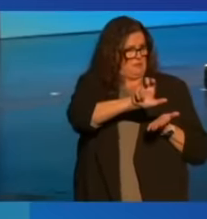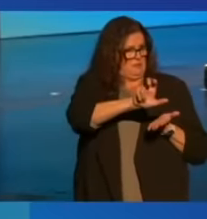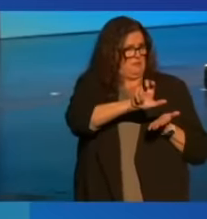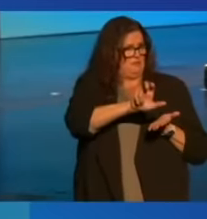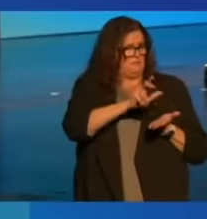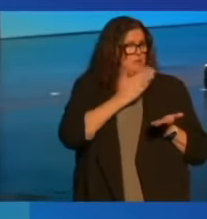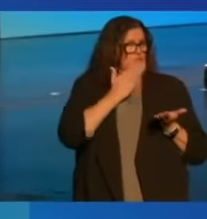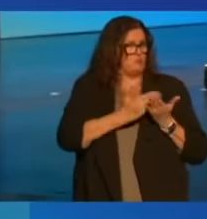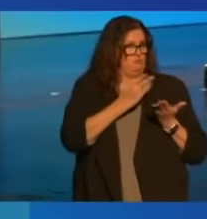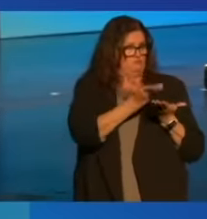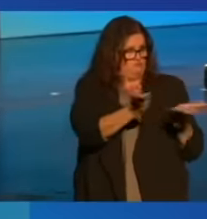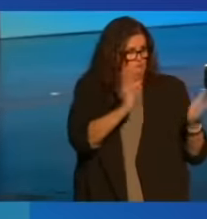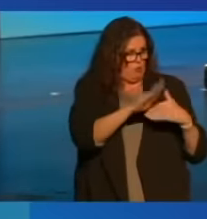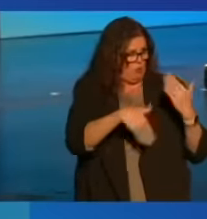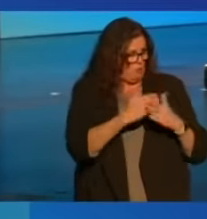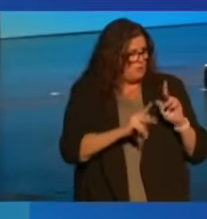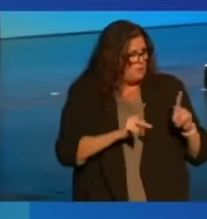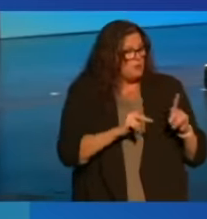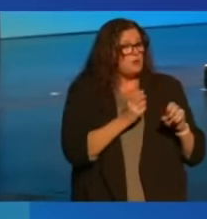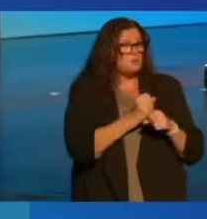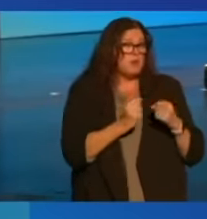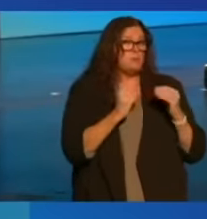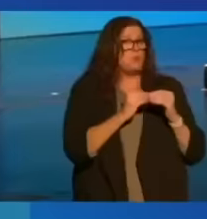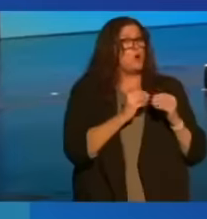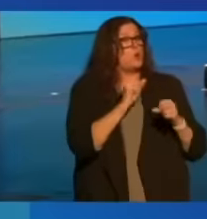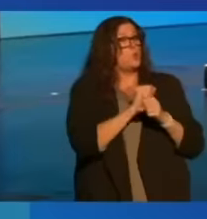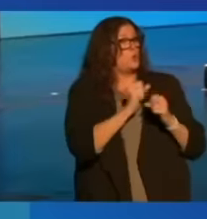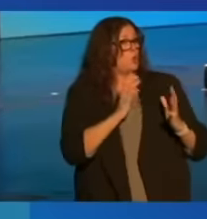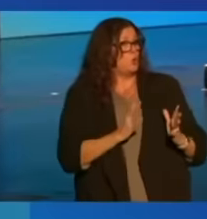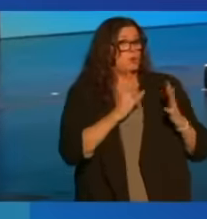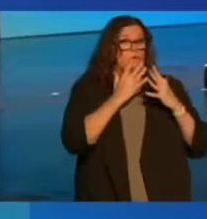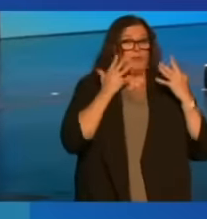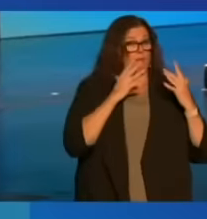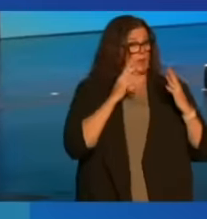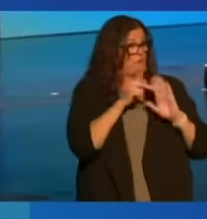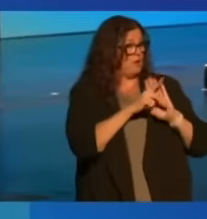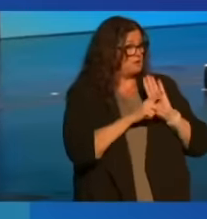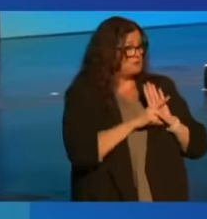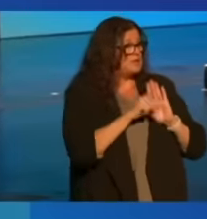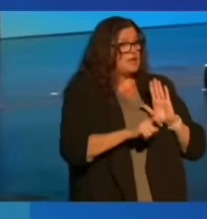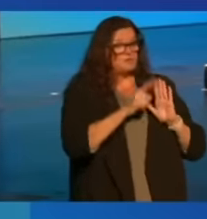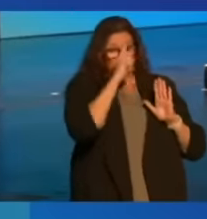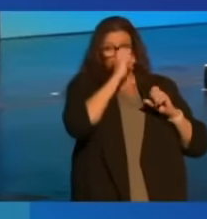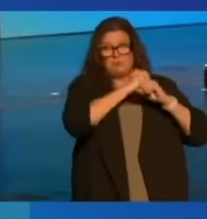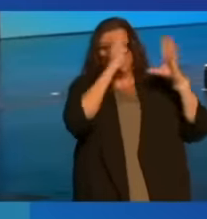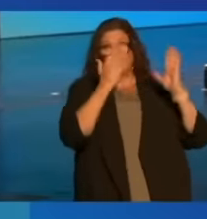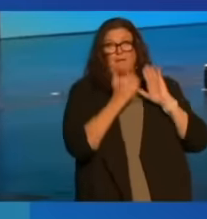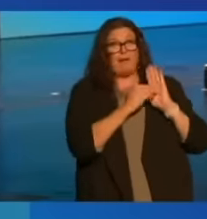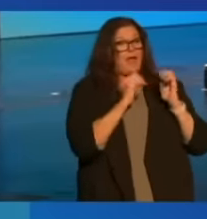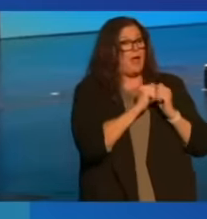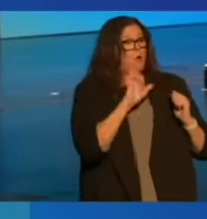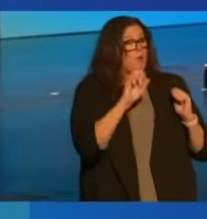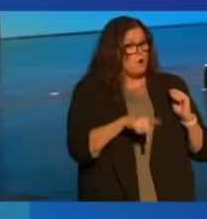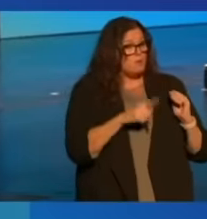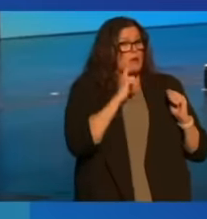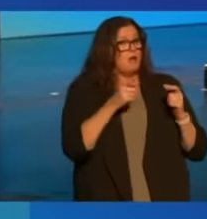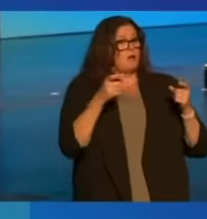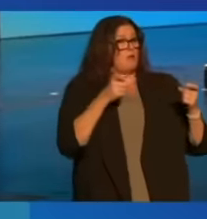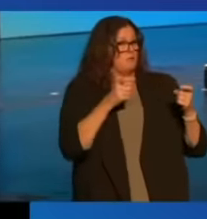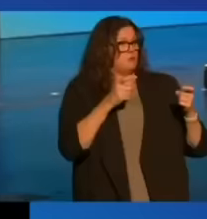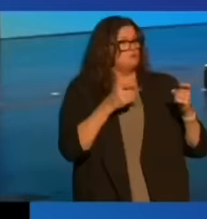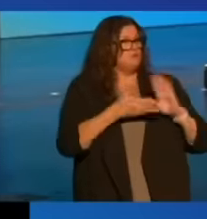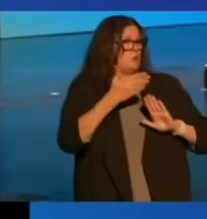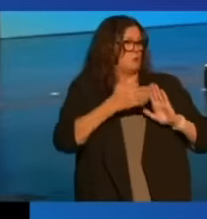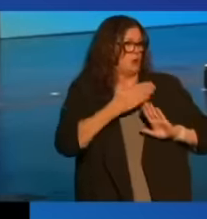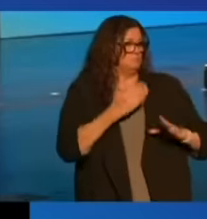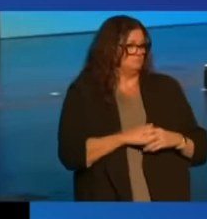the common good, if we're going to create more worker-friendly policies, we have to reimagine how corporations are governed and